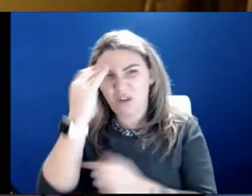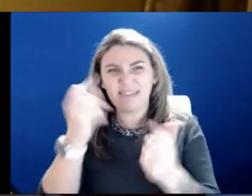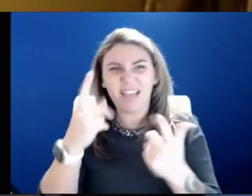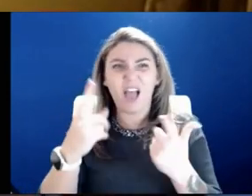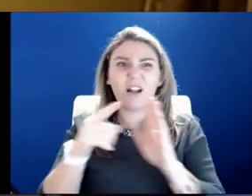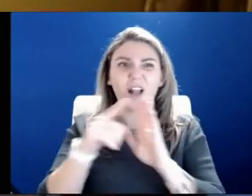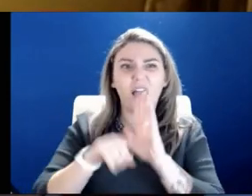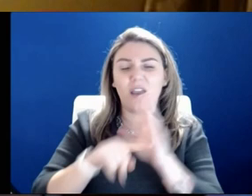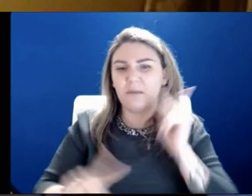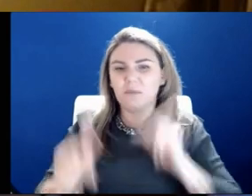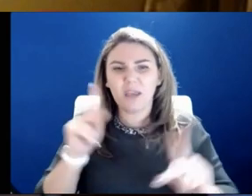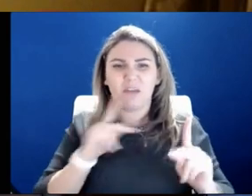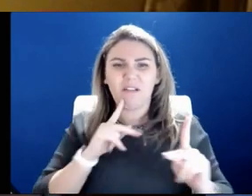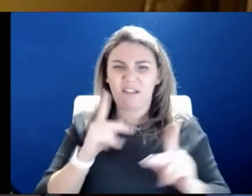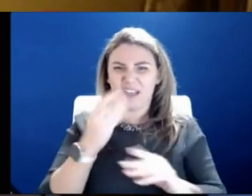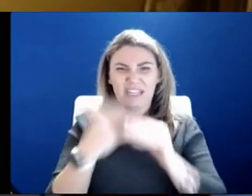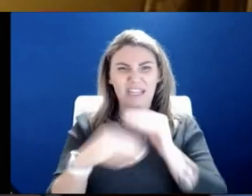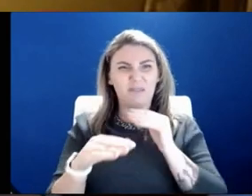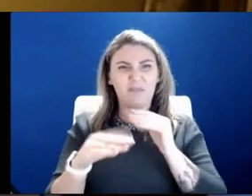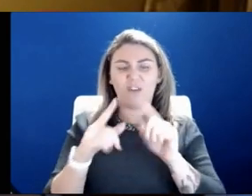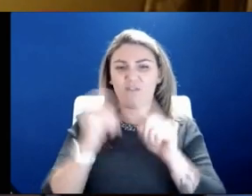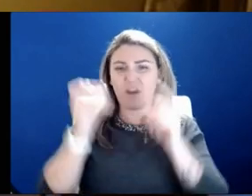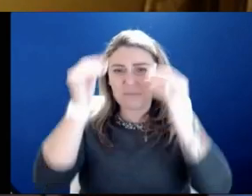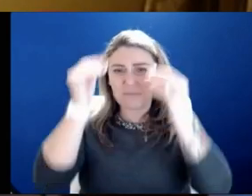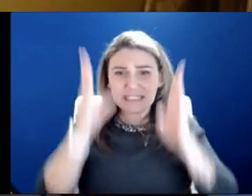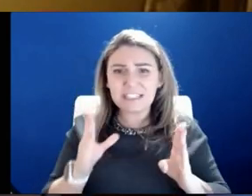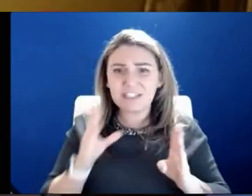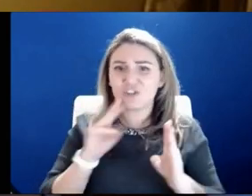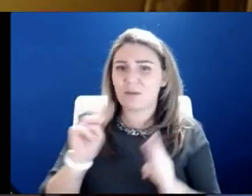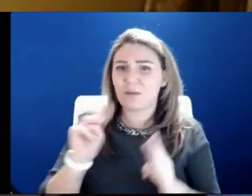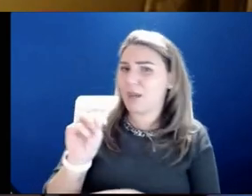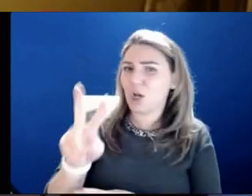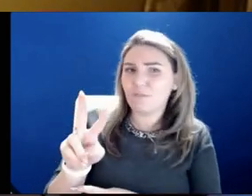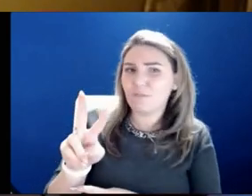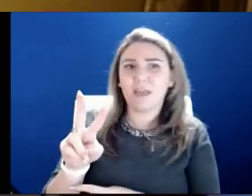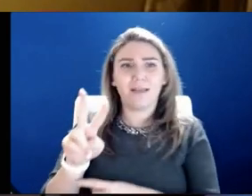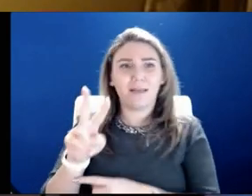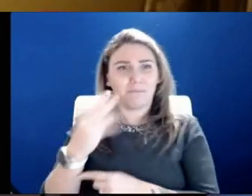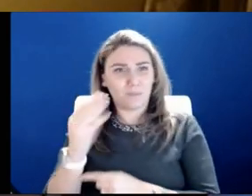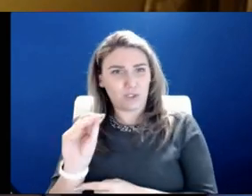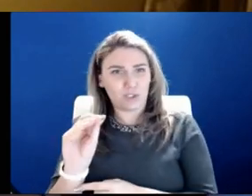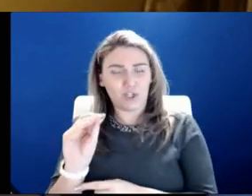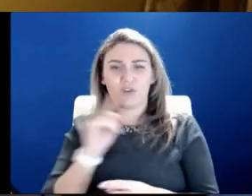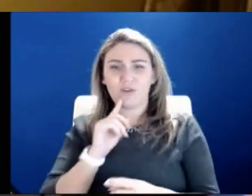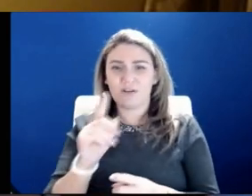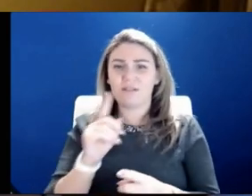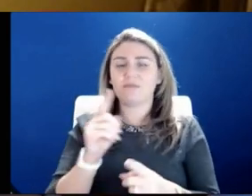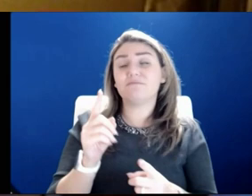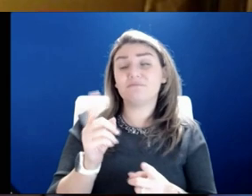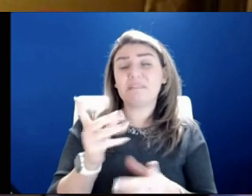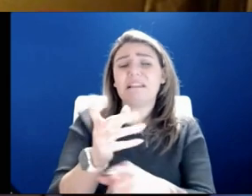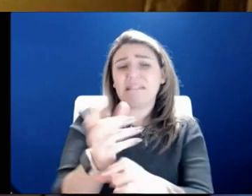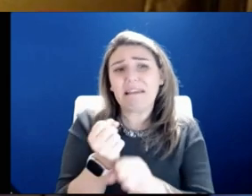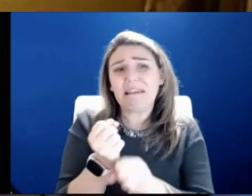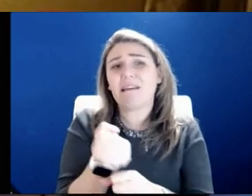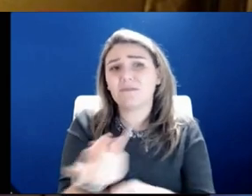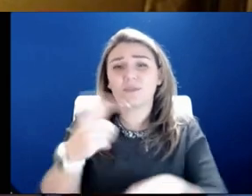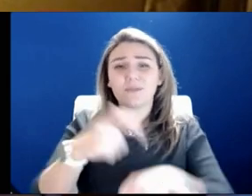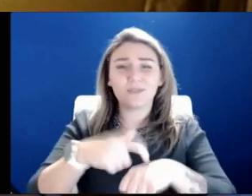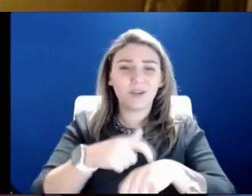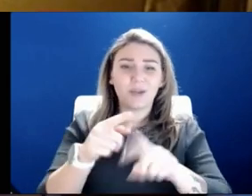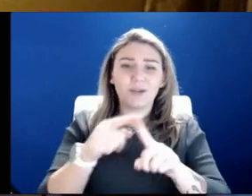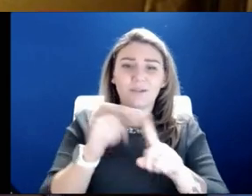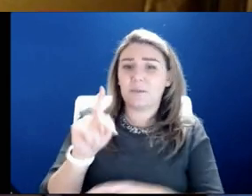I got an email from a teacher in Maryville, Missouri, and we get these from time to time from throughout Kansas and Missouri.